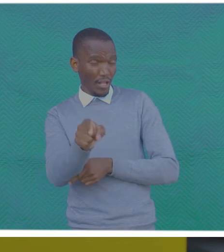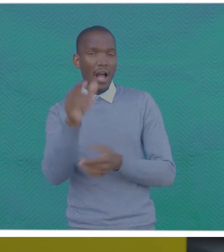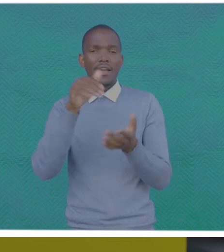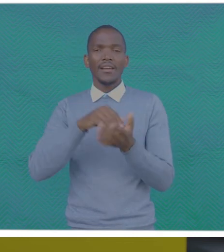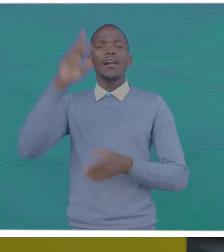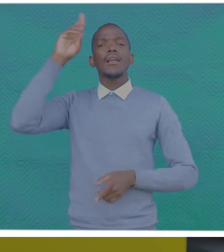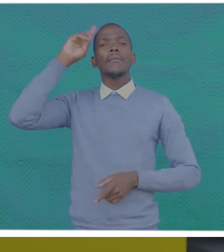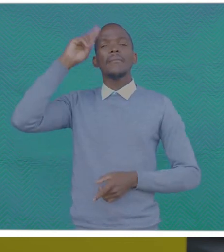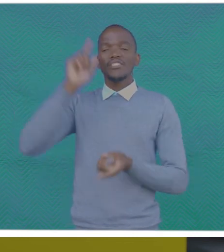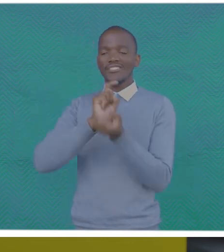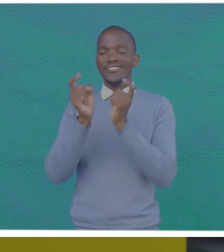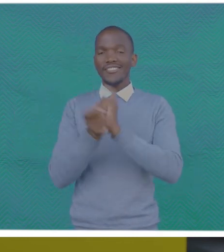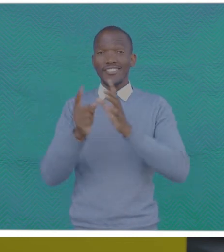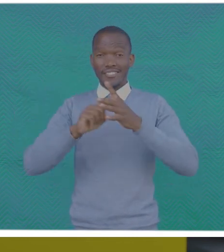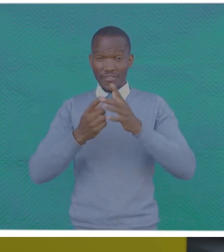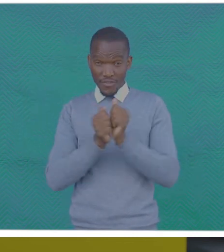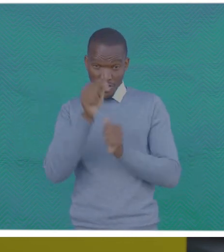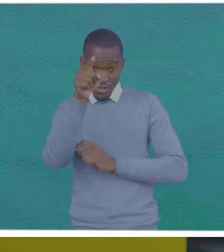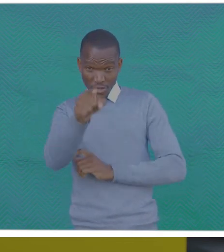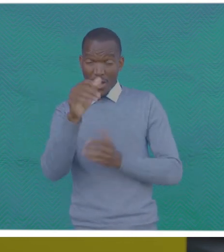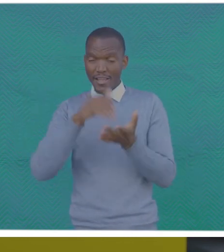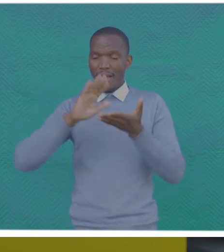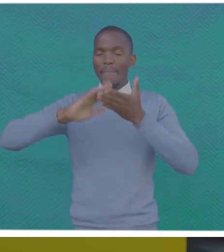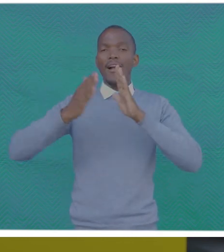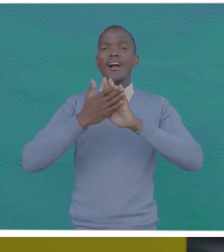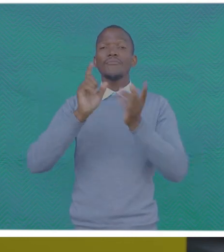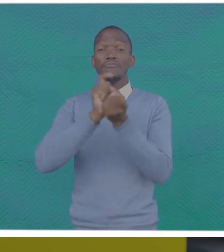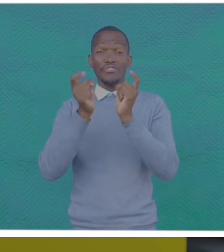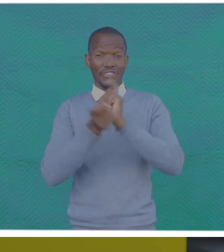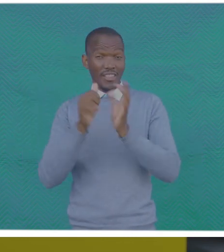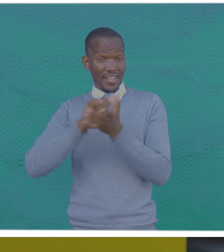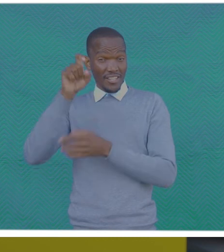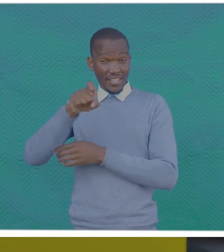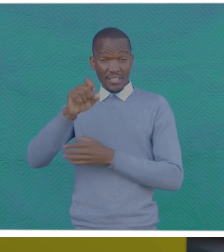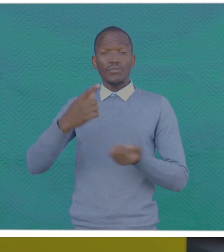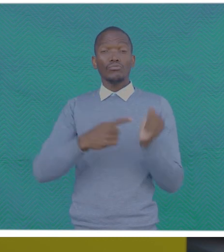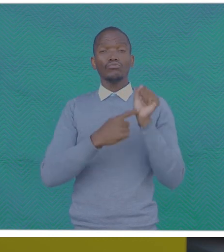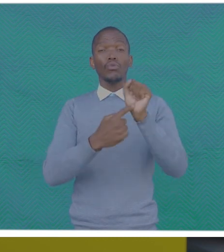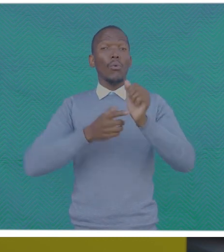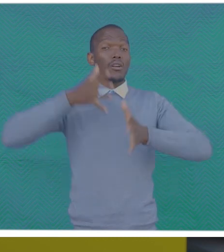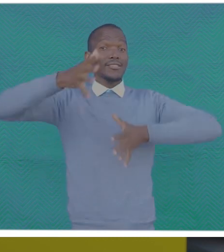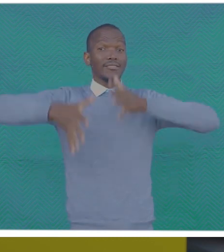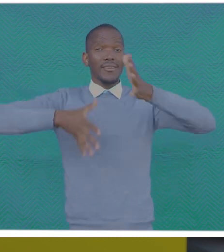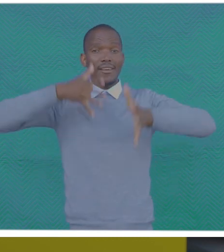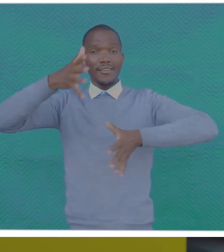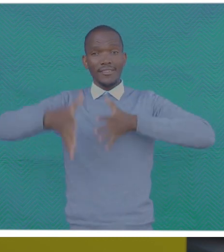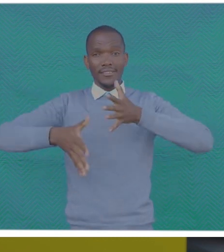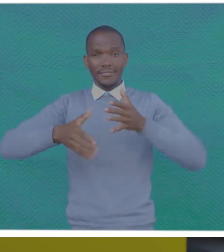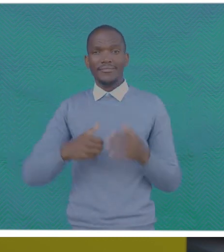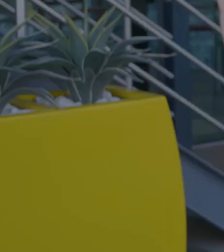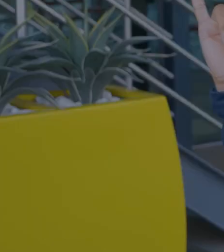forward to seeing you there. Remember, change starts with you. Be the change that is needed.